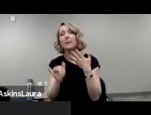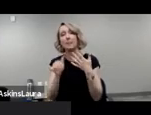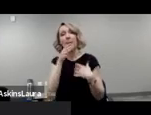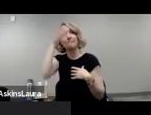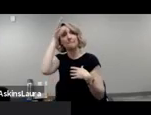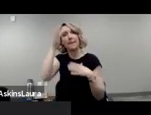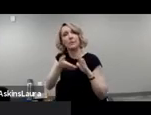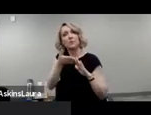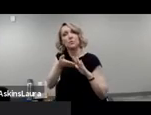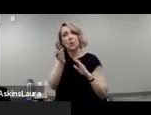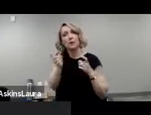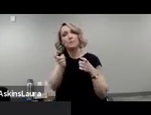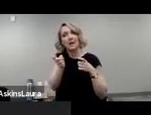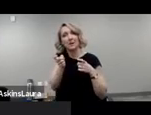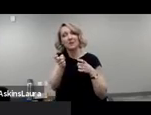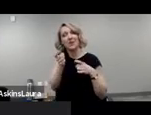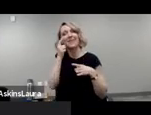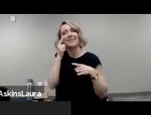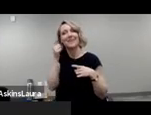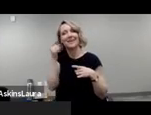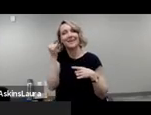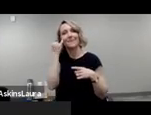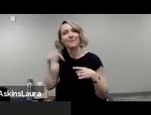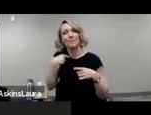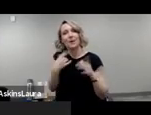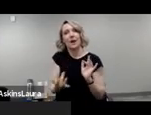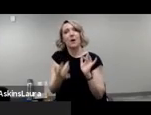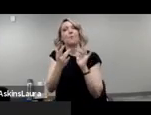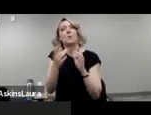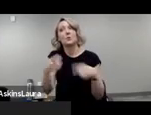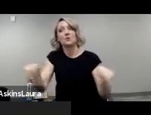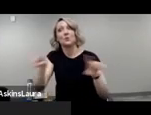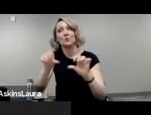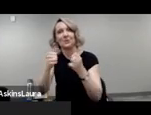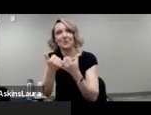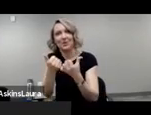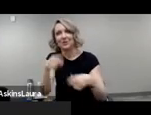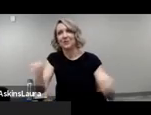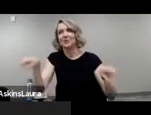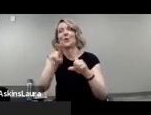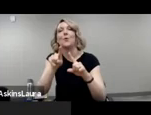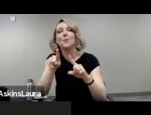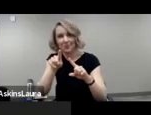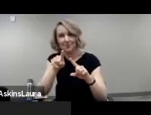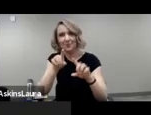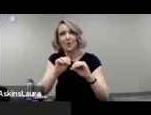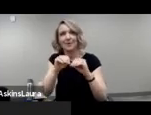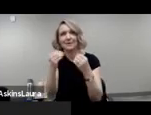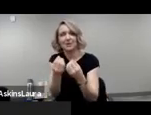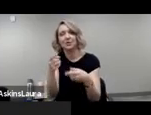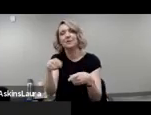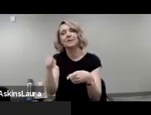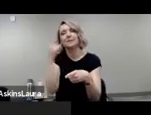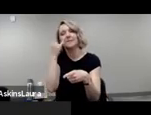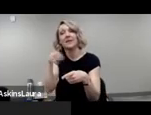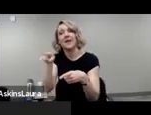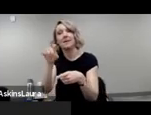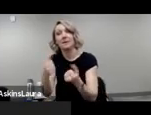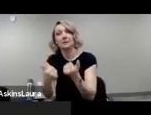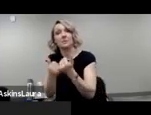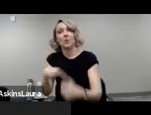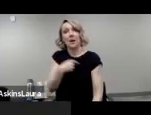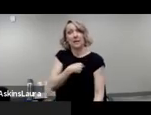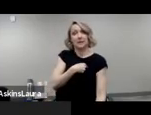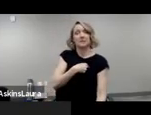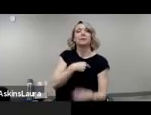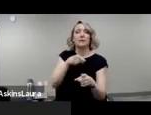that are important to do outreach with and get them to buy in to this important work of